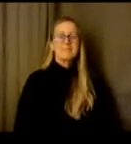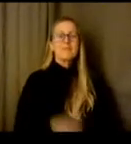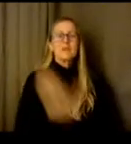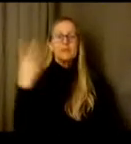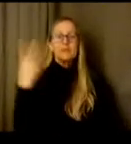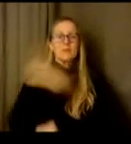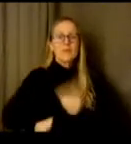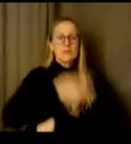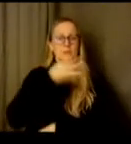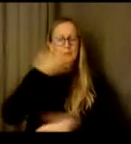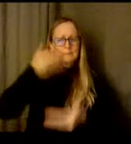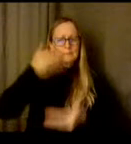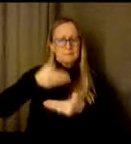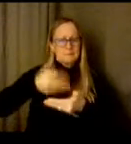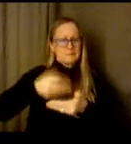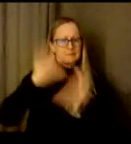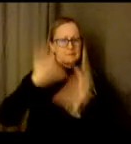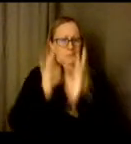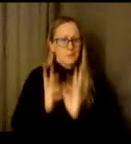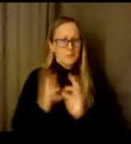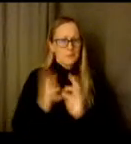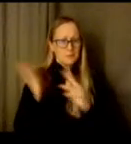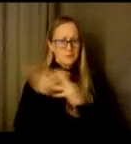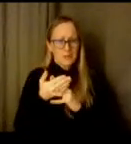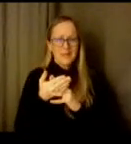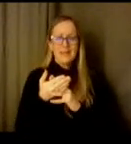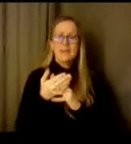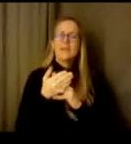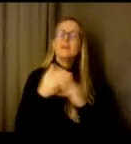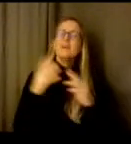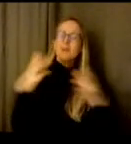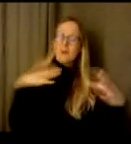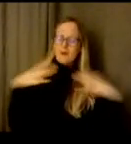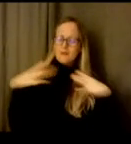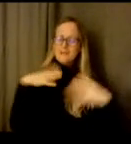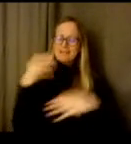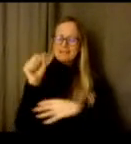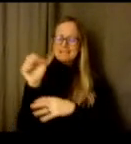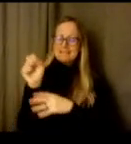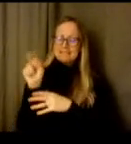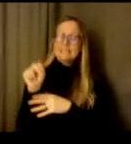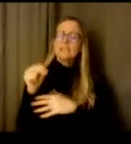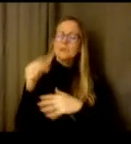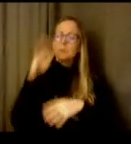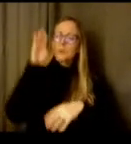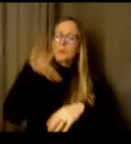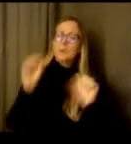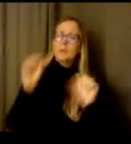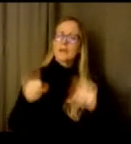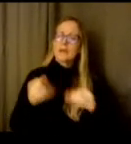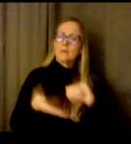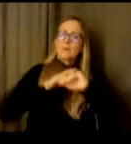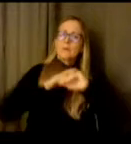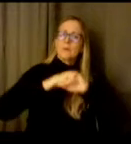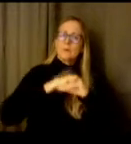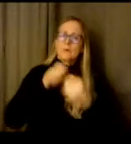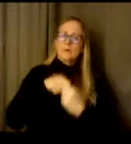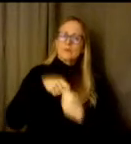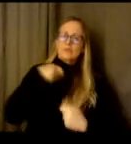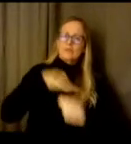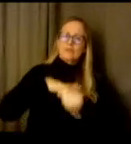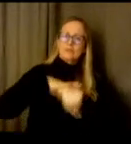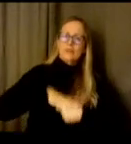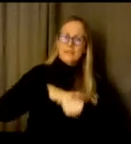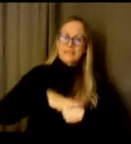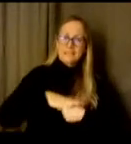The winter and holiday season can be a time of heightened stress, especially after this long, challenging